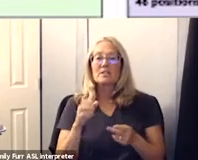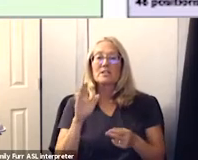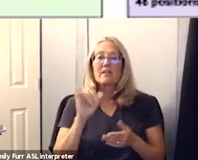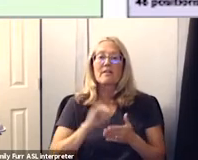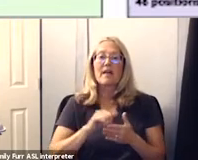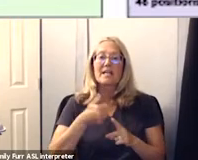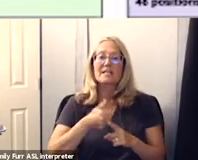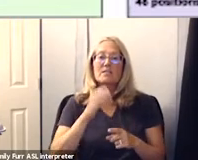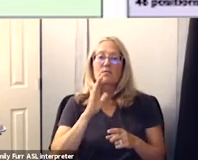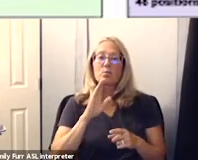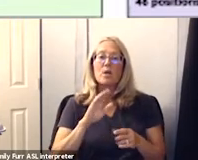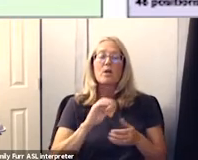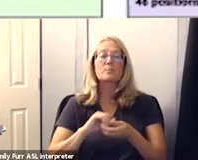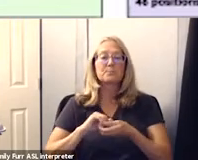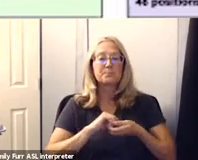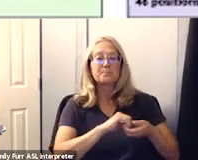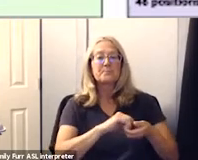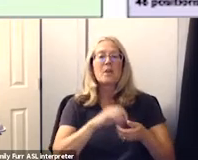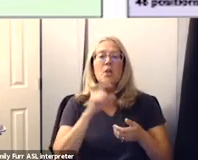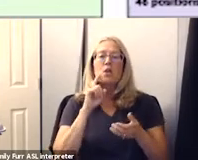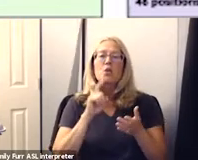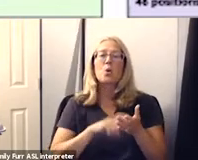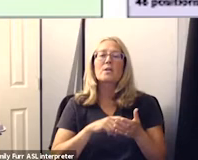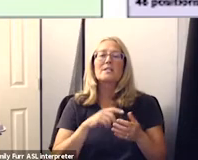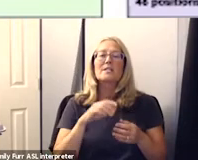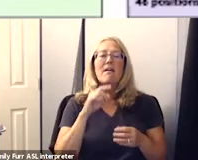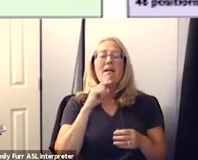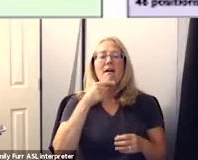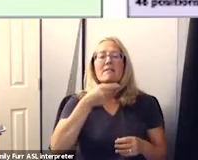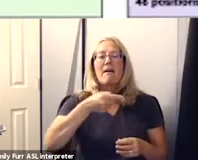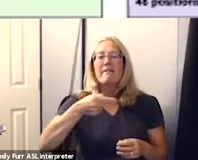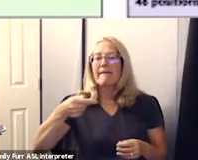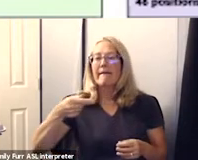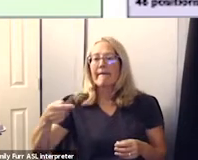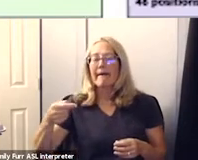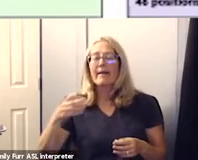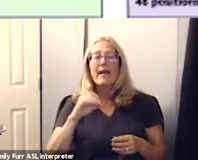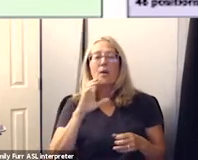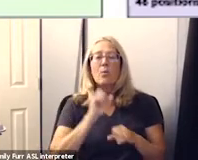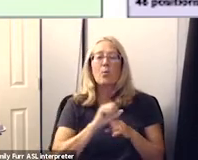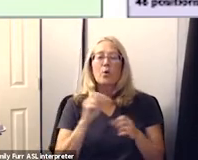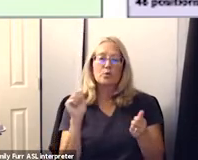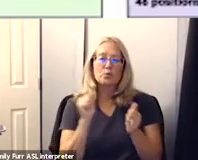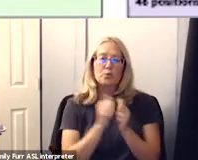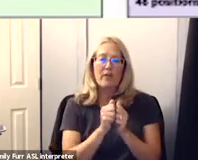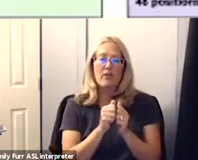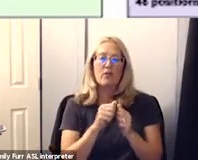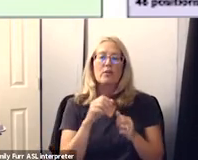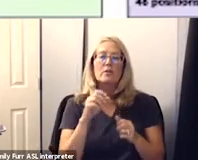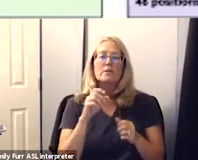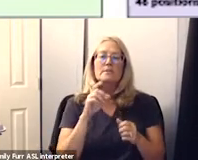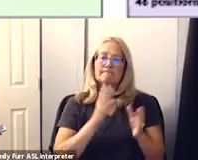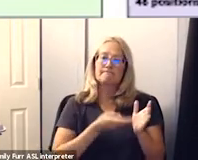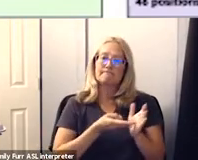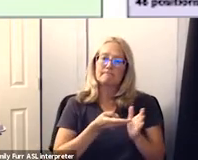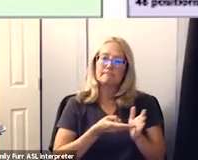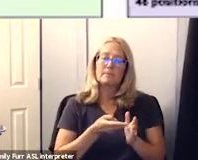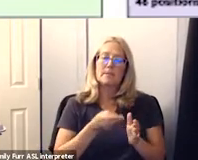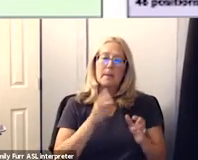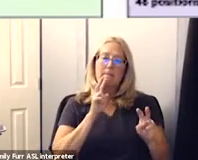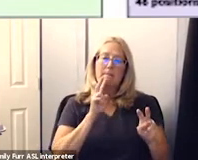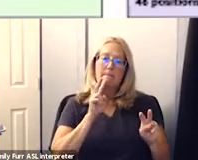working together so you see a lot of dotted lines that are going to be working together for that ensuring we monitor